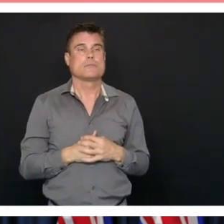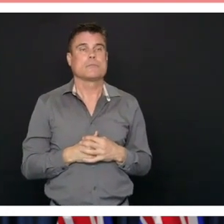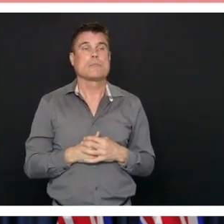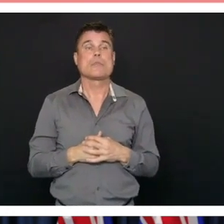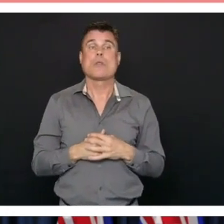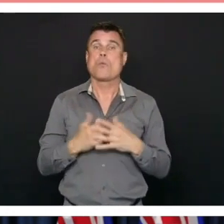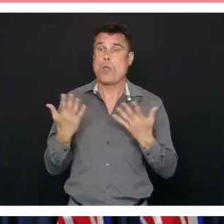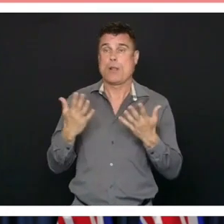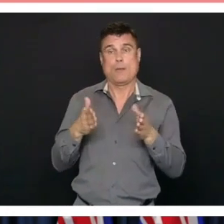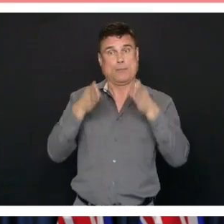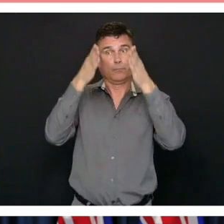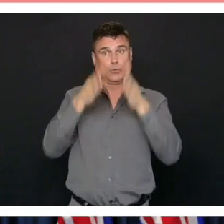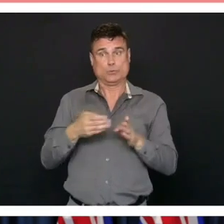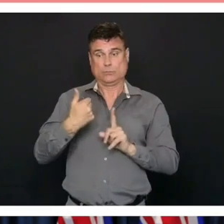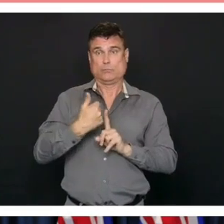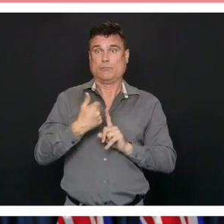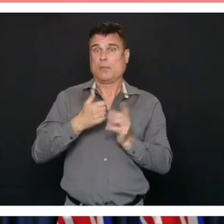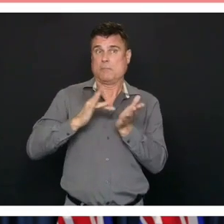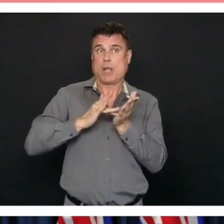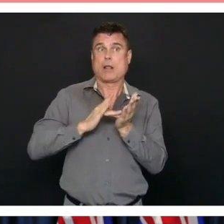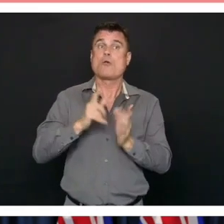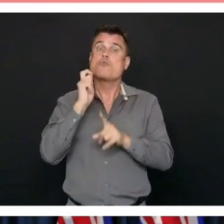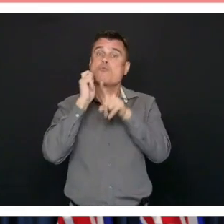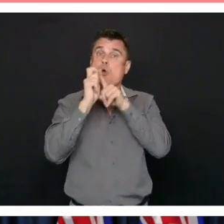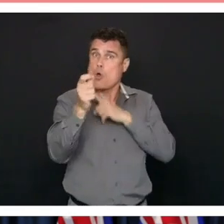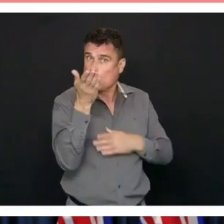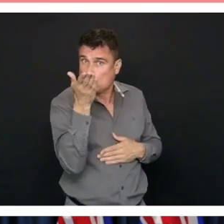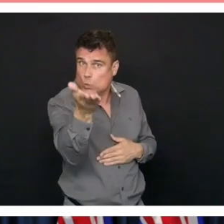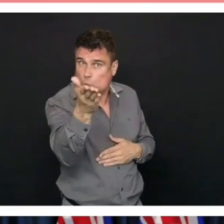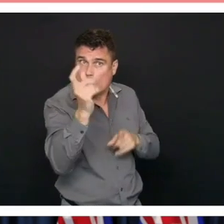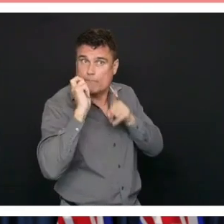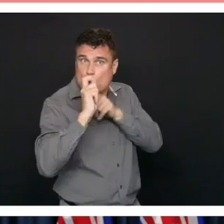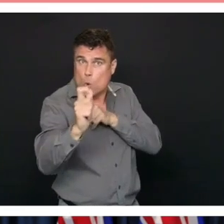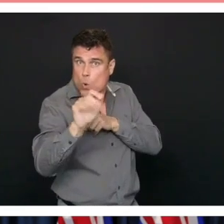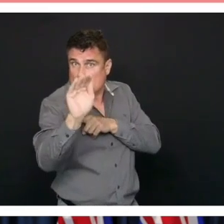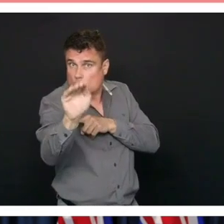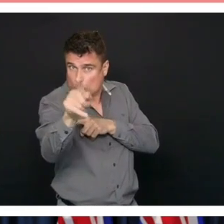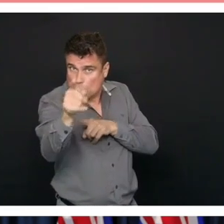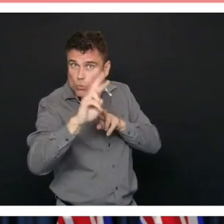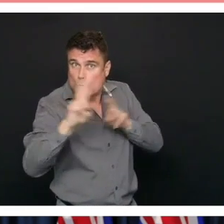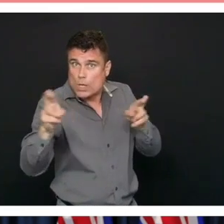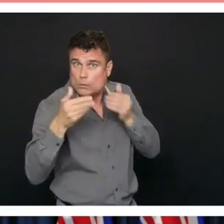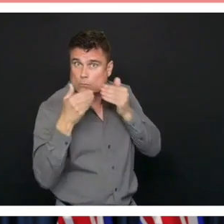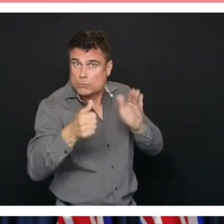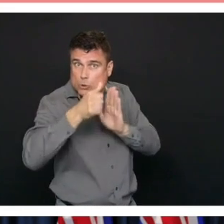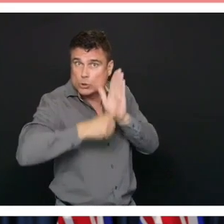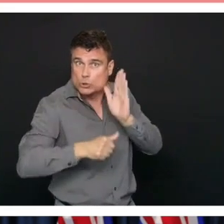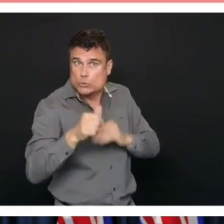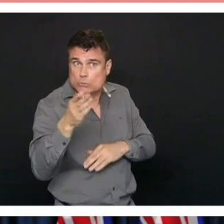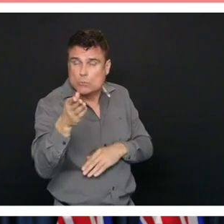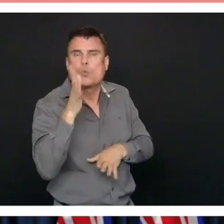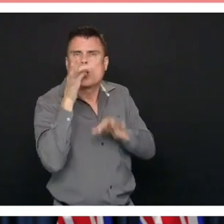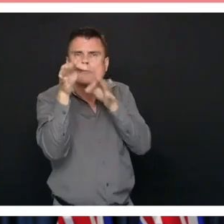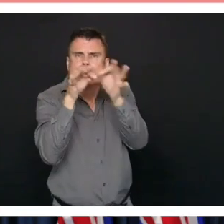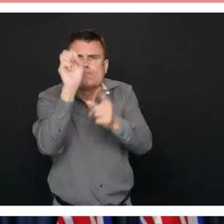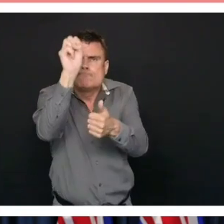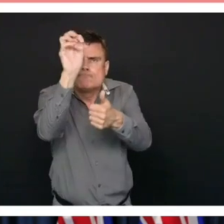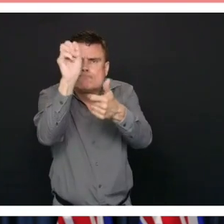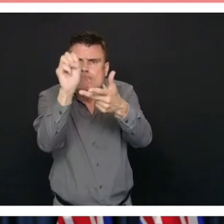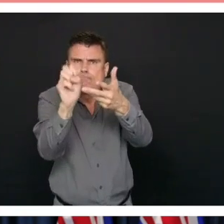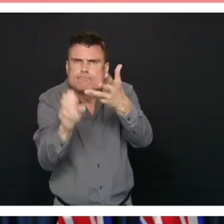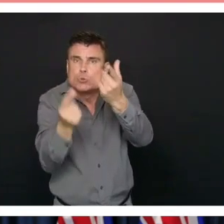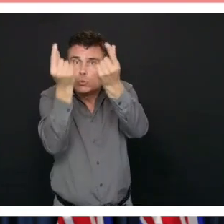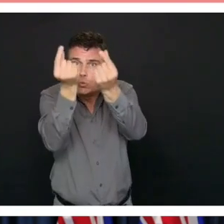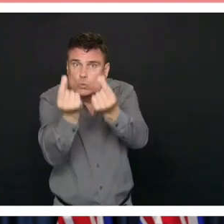to self-isolate. Make sure you're not putting yourself at risk by being out in the community, by having contact with people